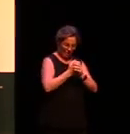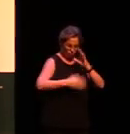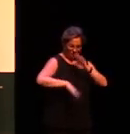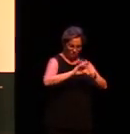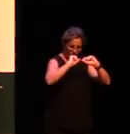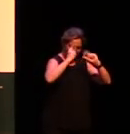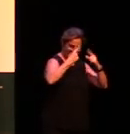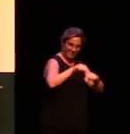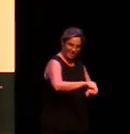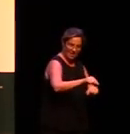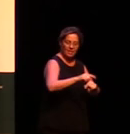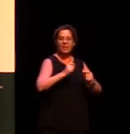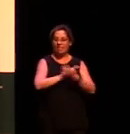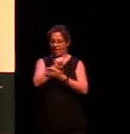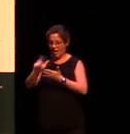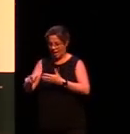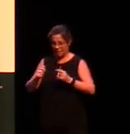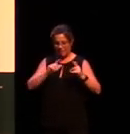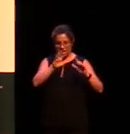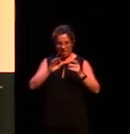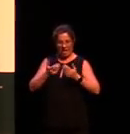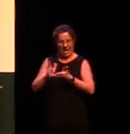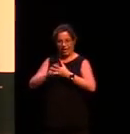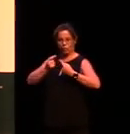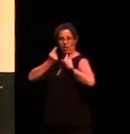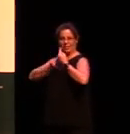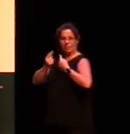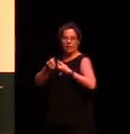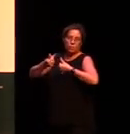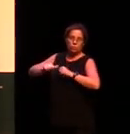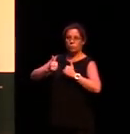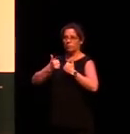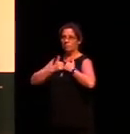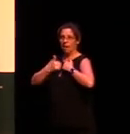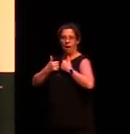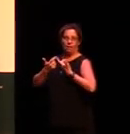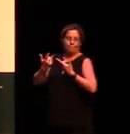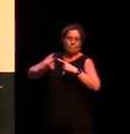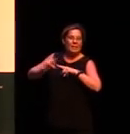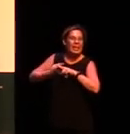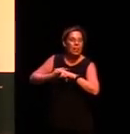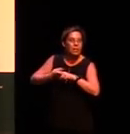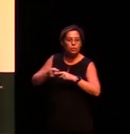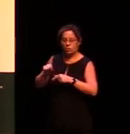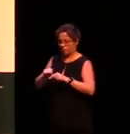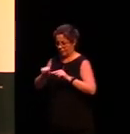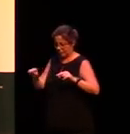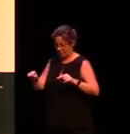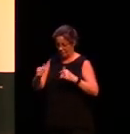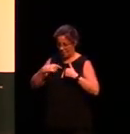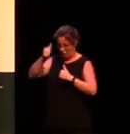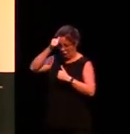the complexities of language. Just think of everything you're going to say in English or your mother tongue over your lifetime. A grammar